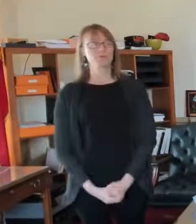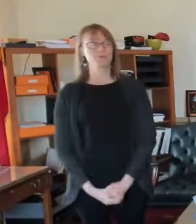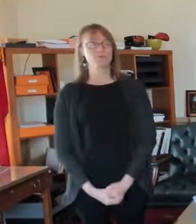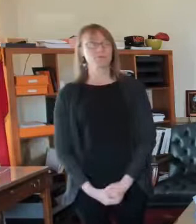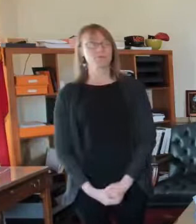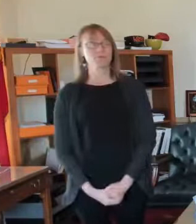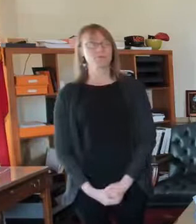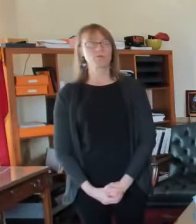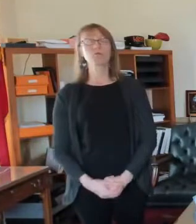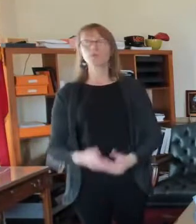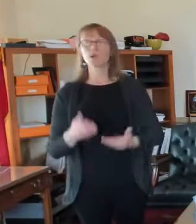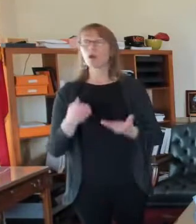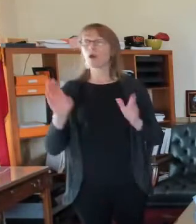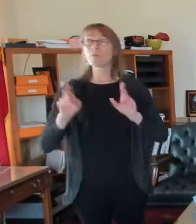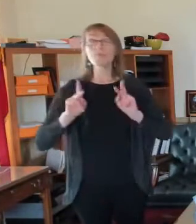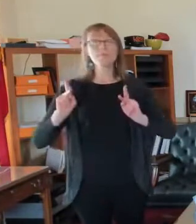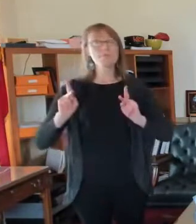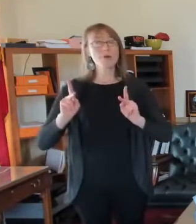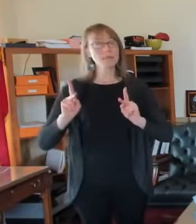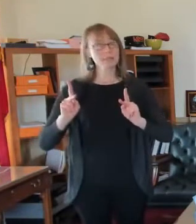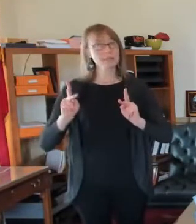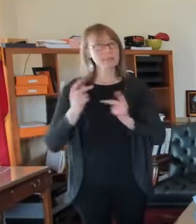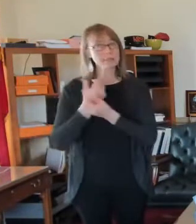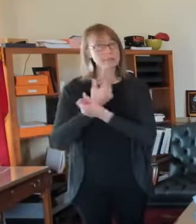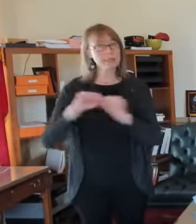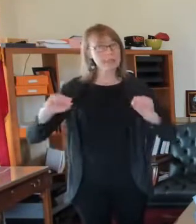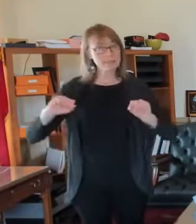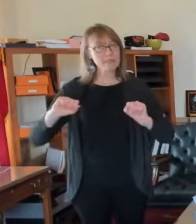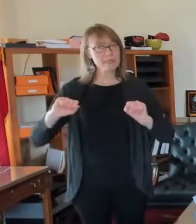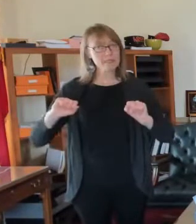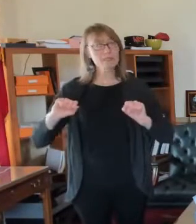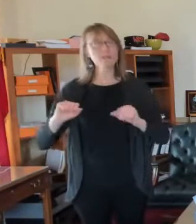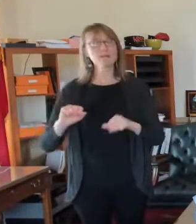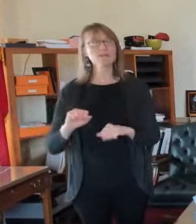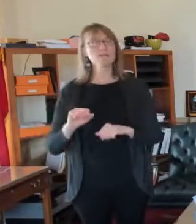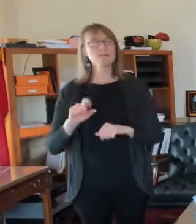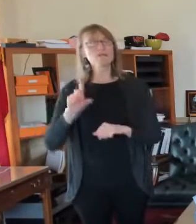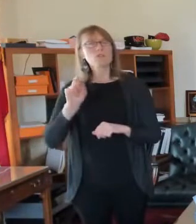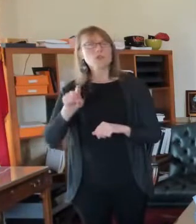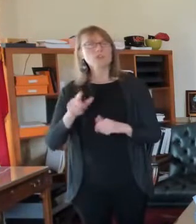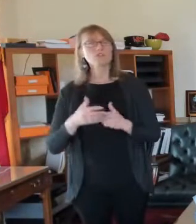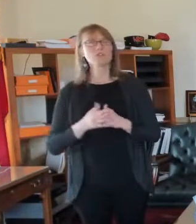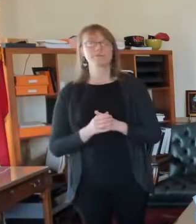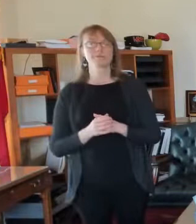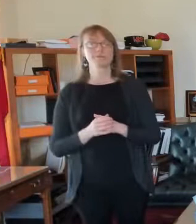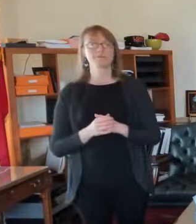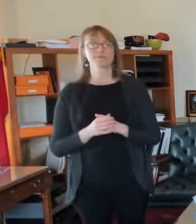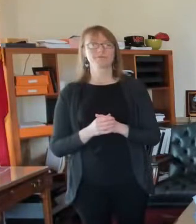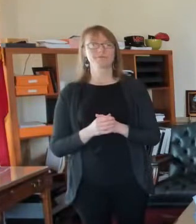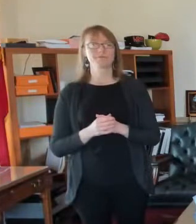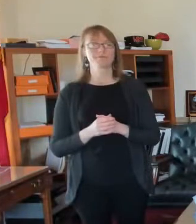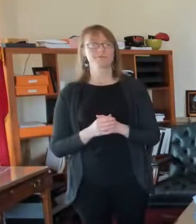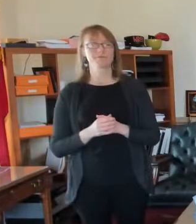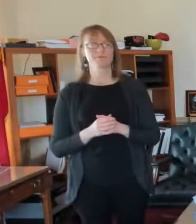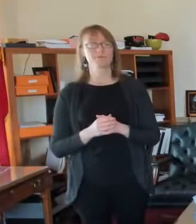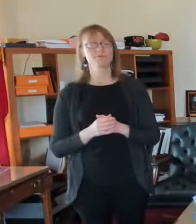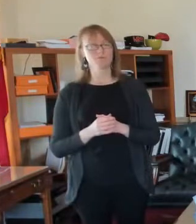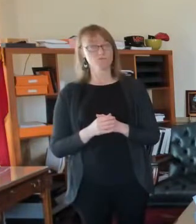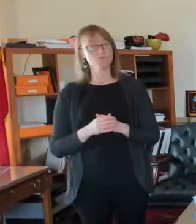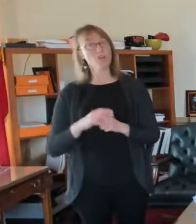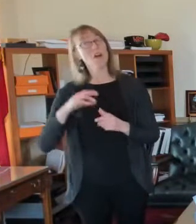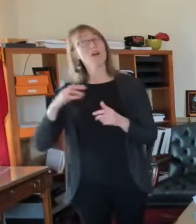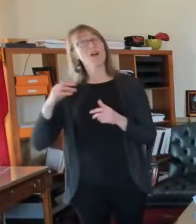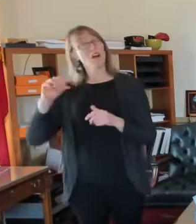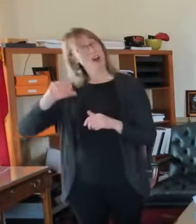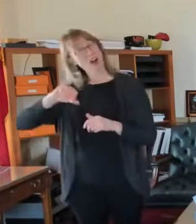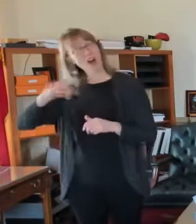public safety nightmare question about, uh, an update. It's been a few months since the city, uh, released the findings of the outside review